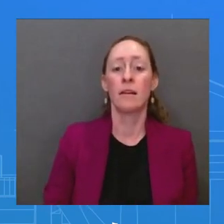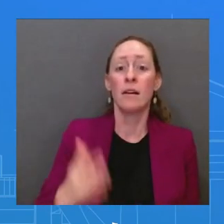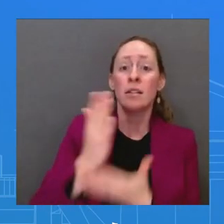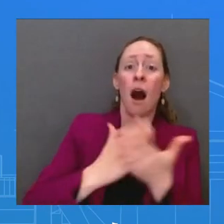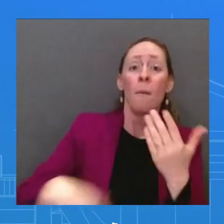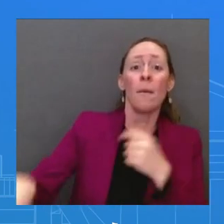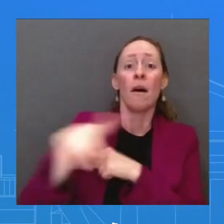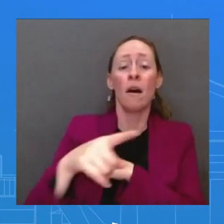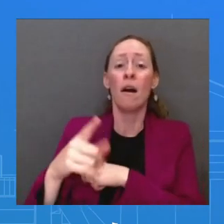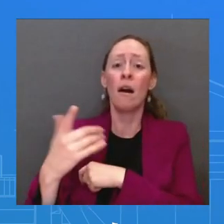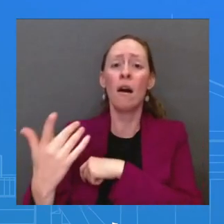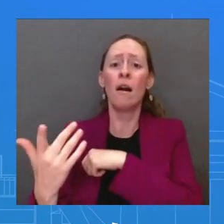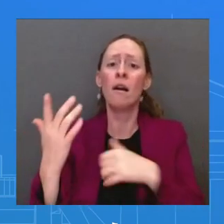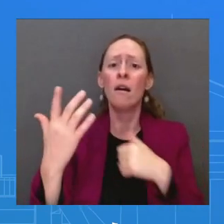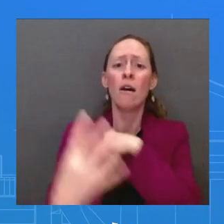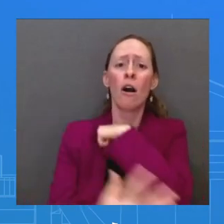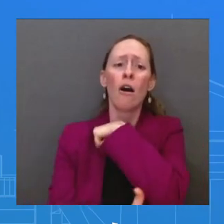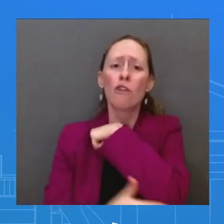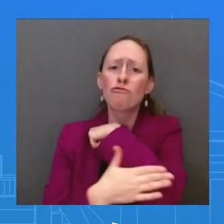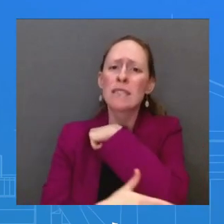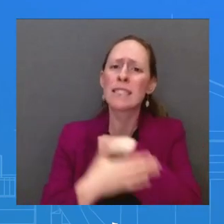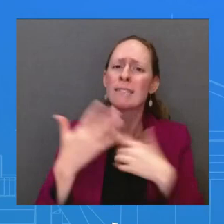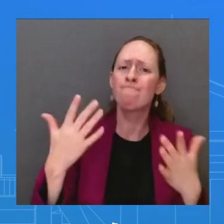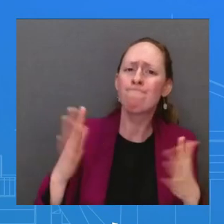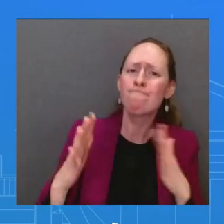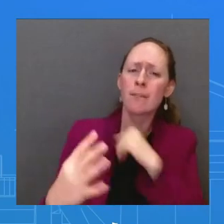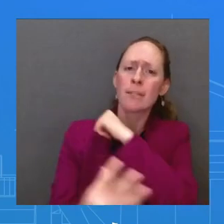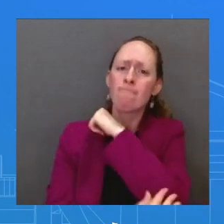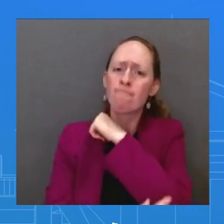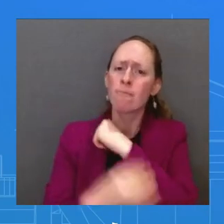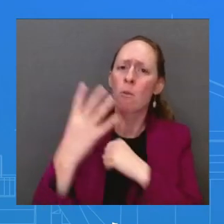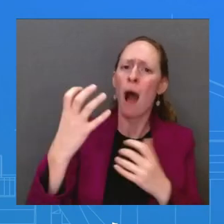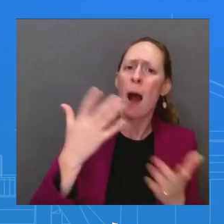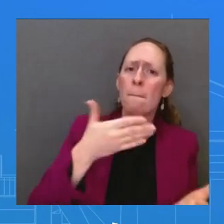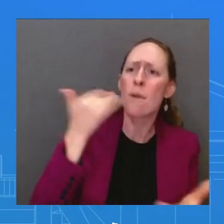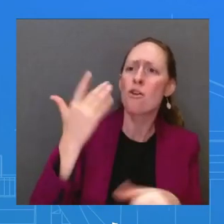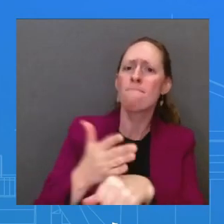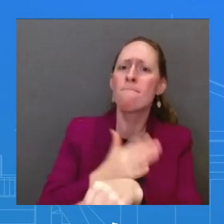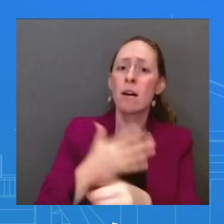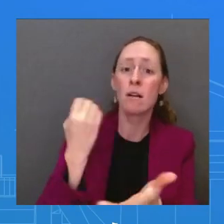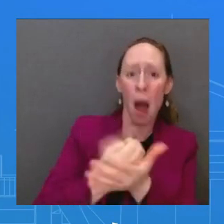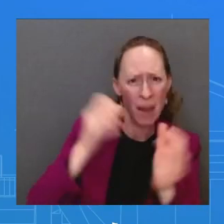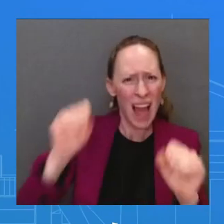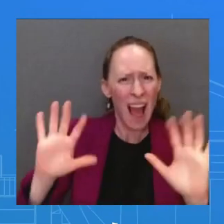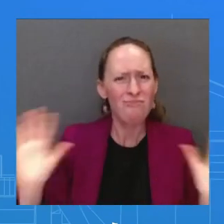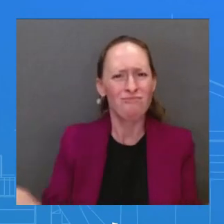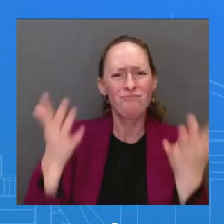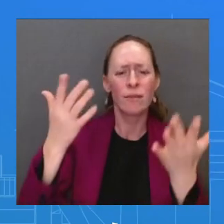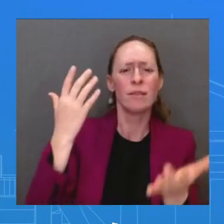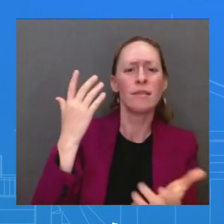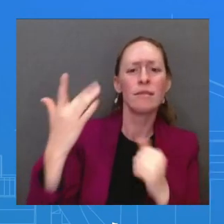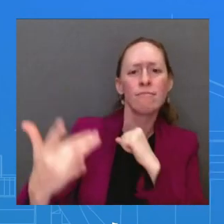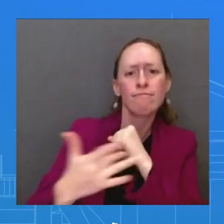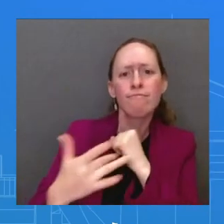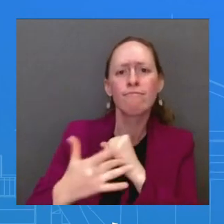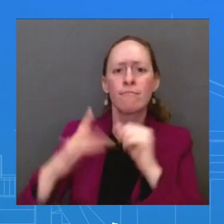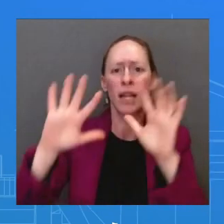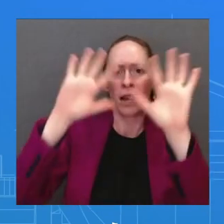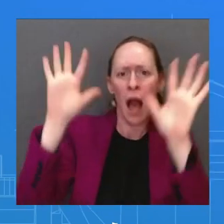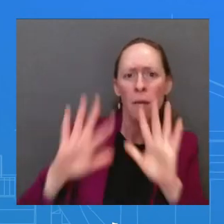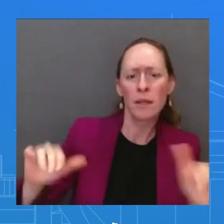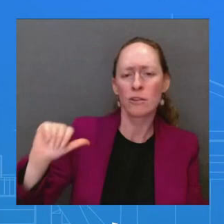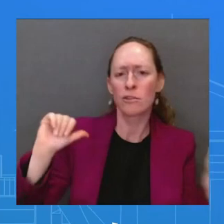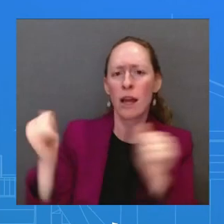climate to technology, and showing our commitment to the G20 as a forum that can actually, as I said before, deliver.